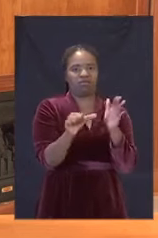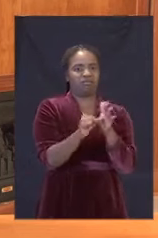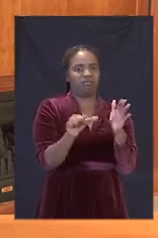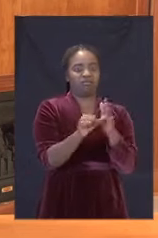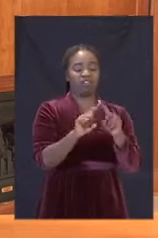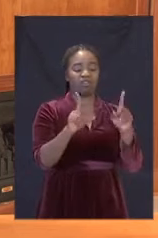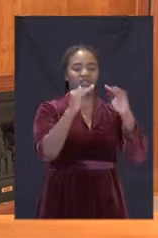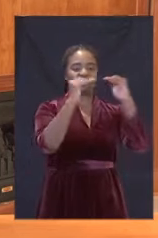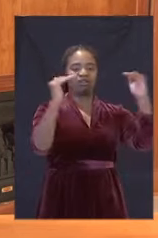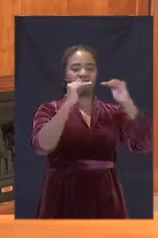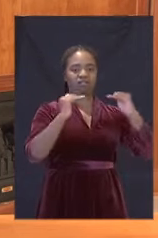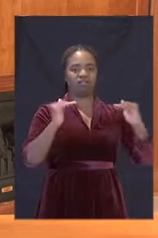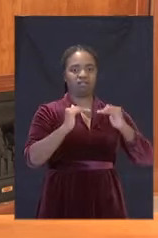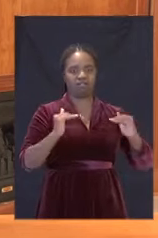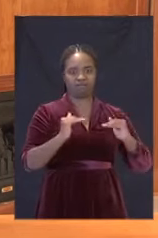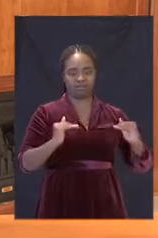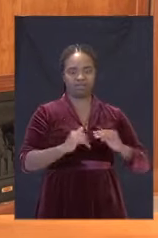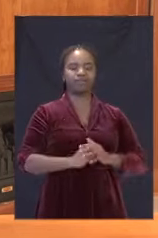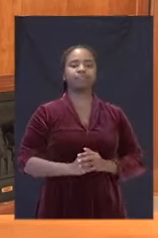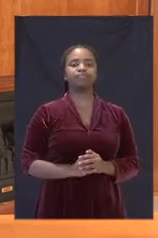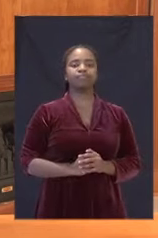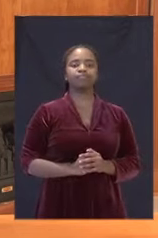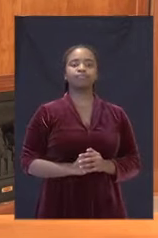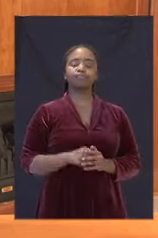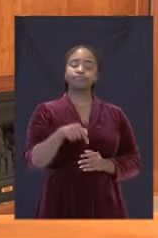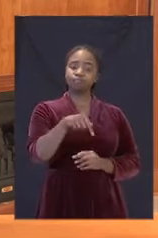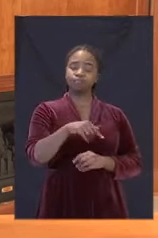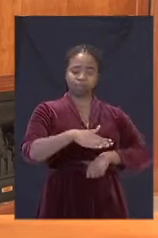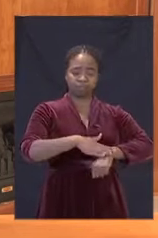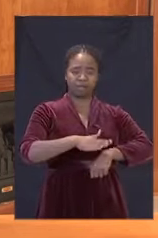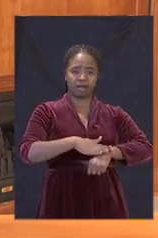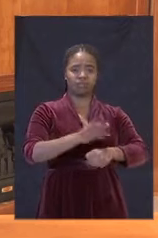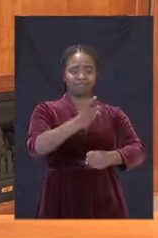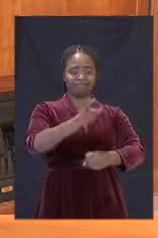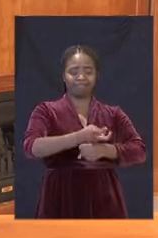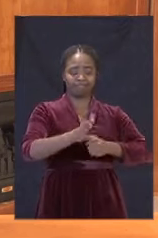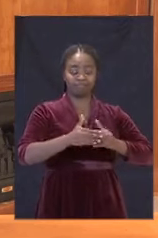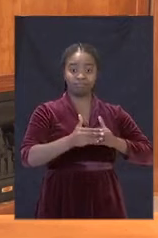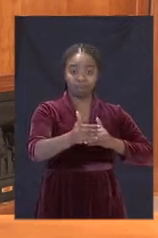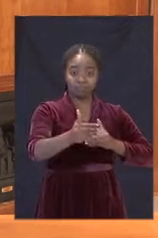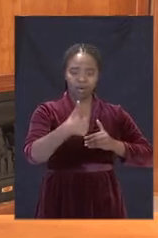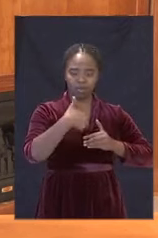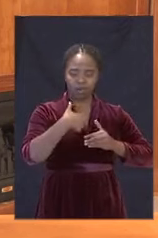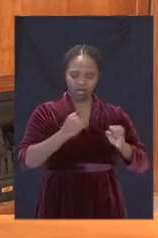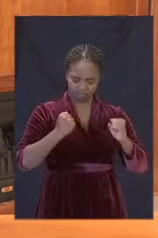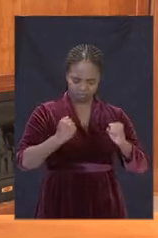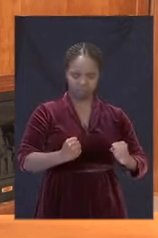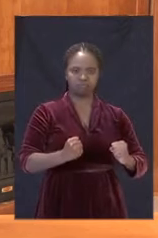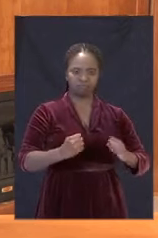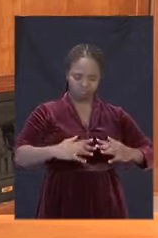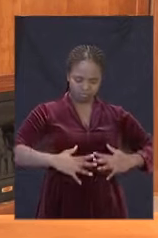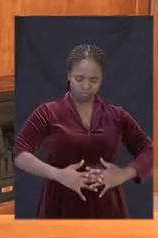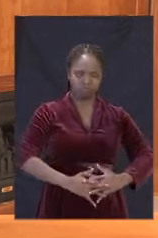restrictions. Throughout this difficult time, we have remained firm and